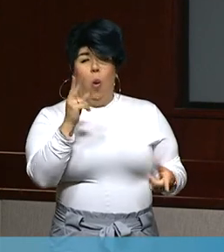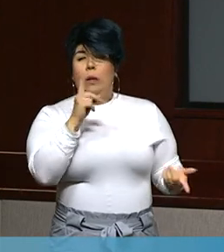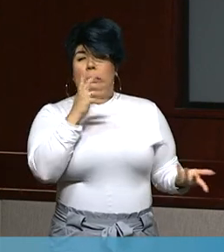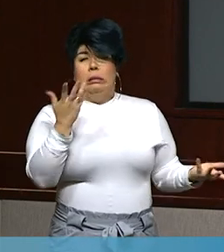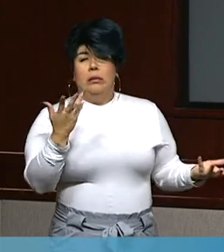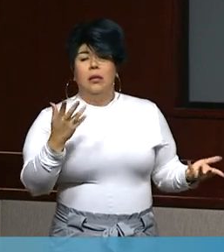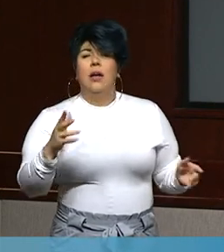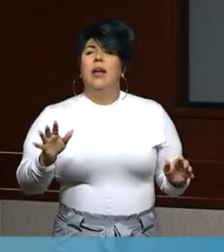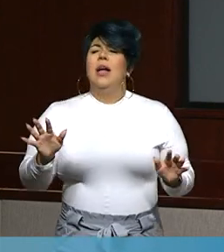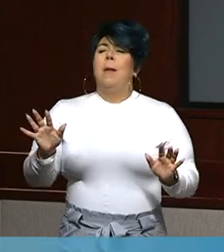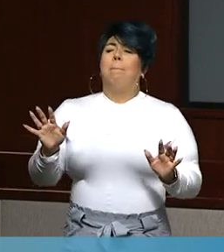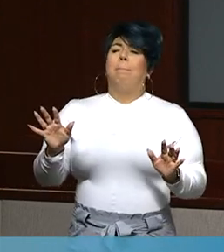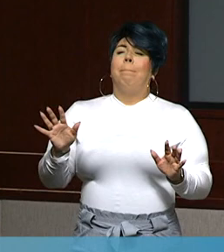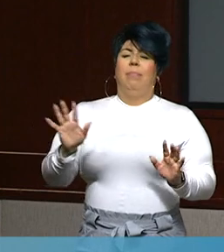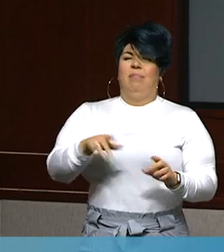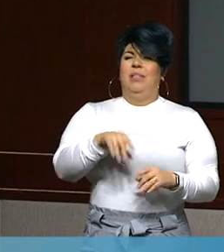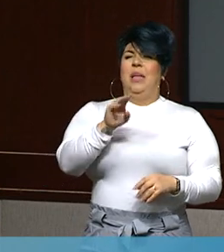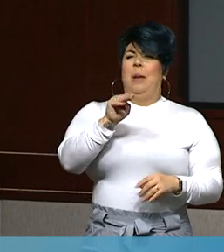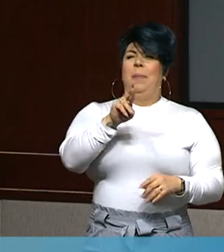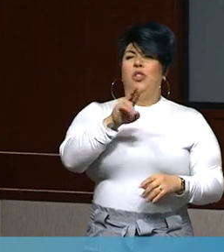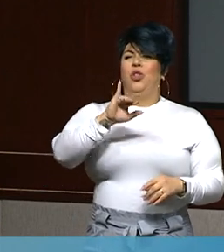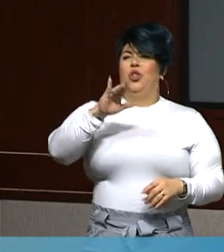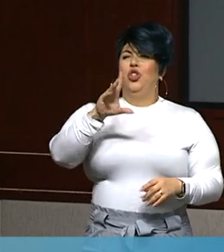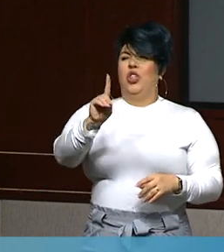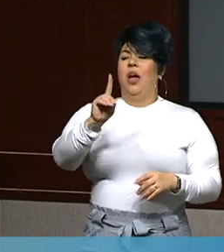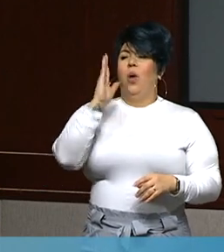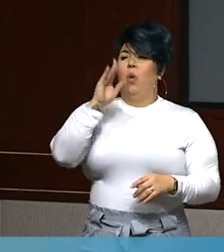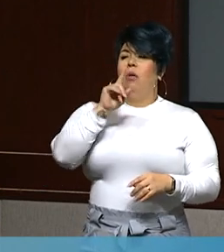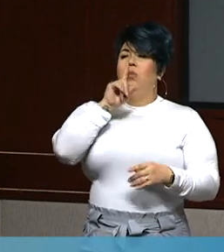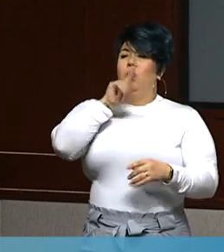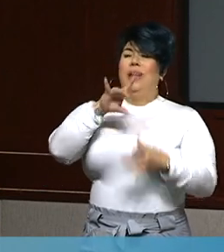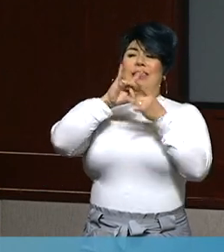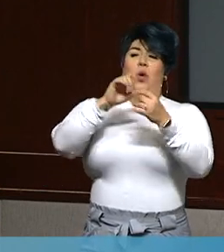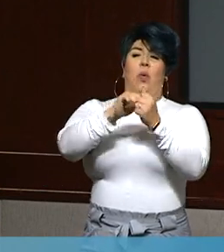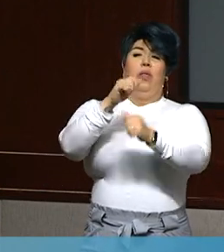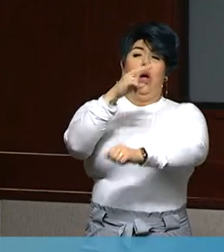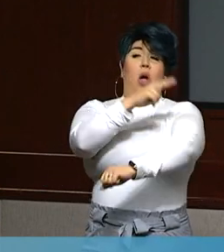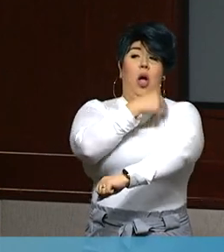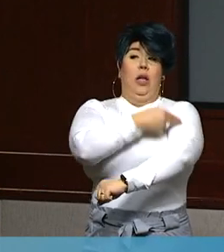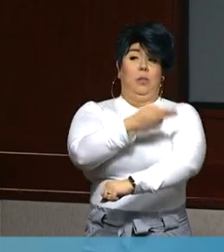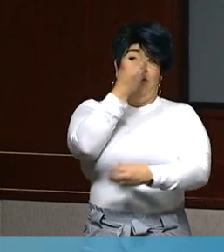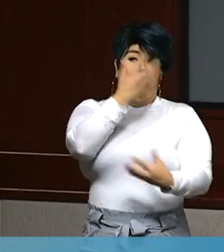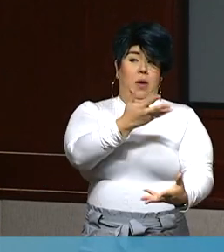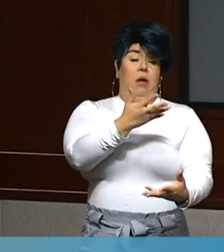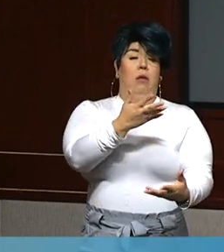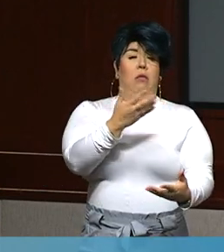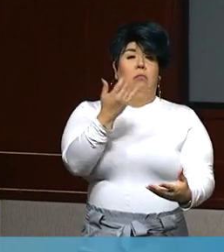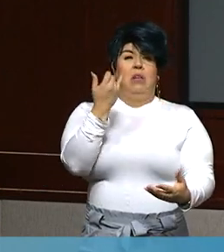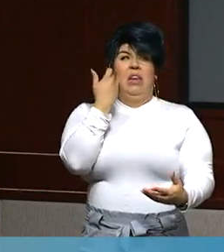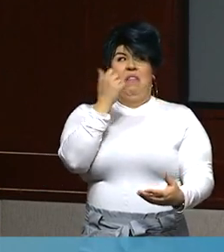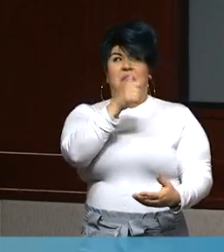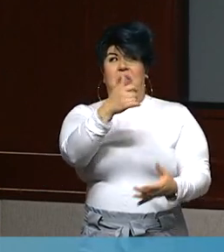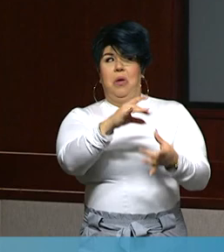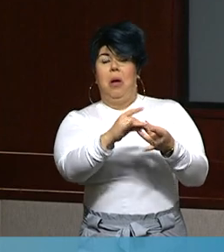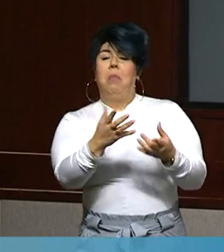So, Carrie, I'm going to have Russell respond from the hospital perspective. And then if we have others that need to respond, we will.